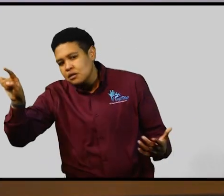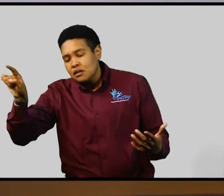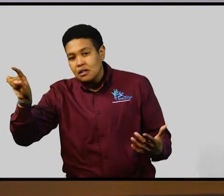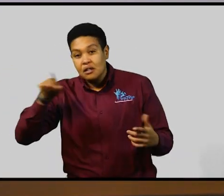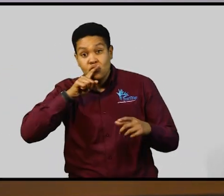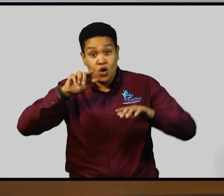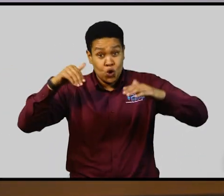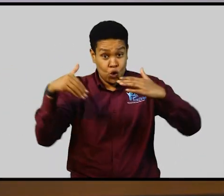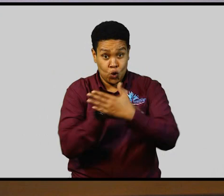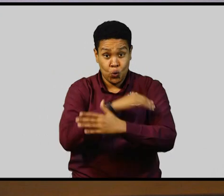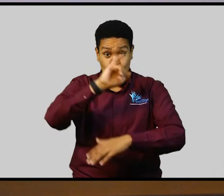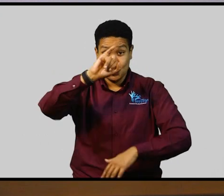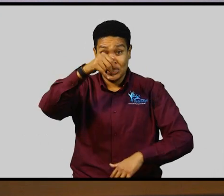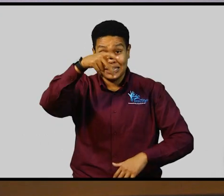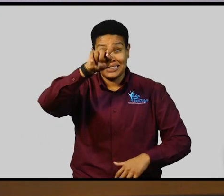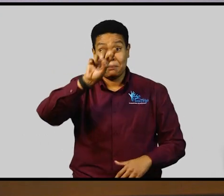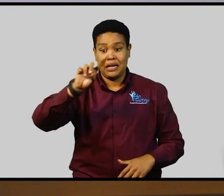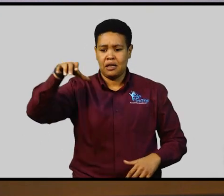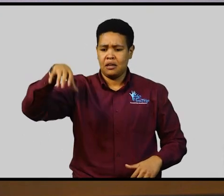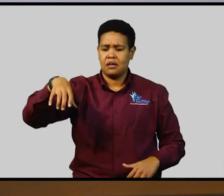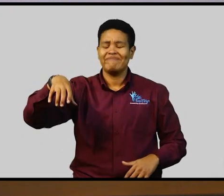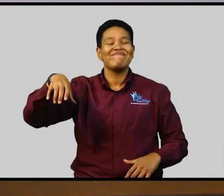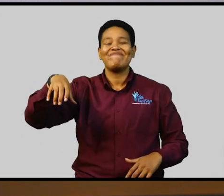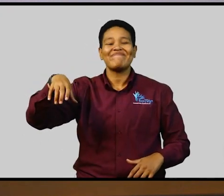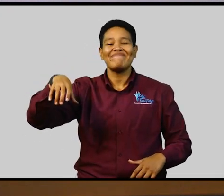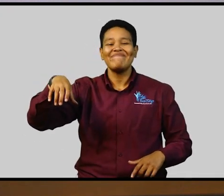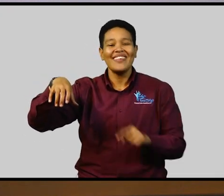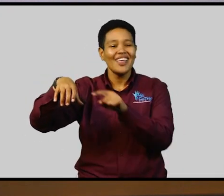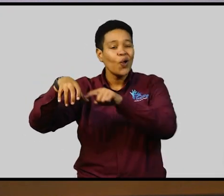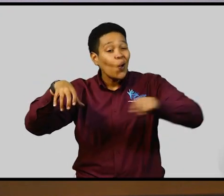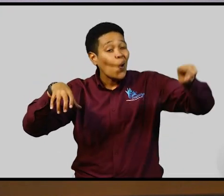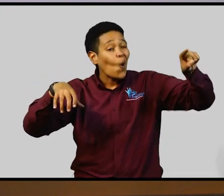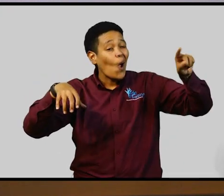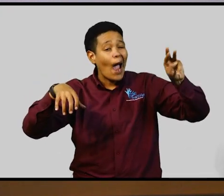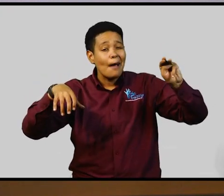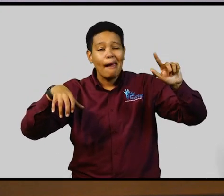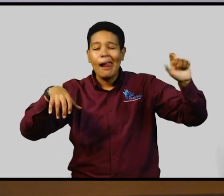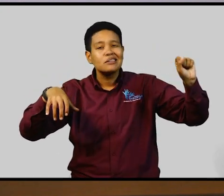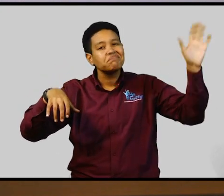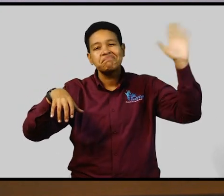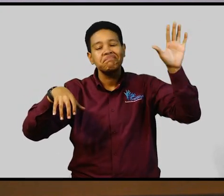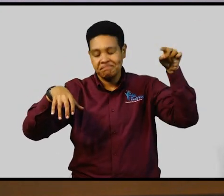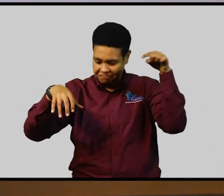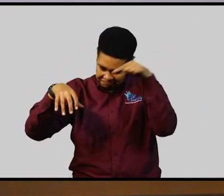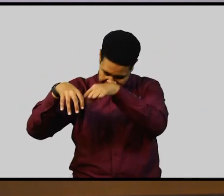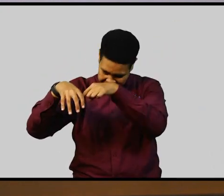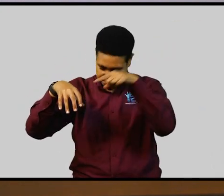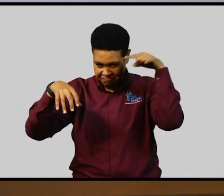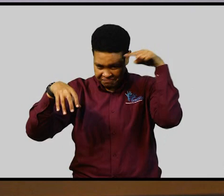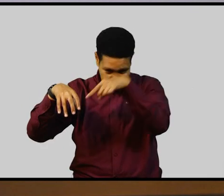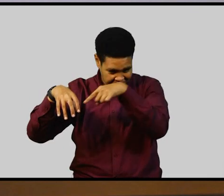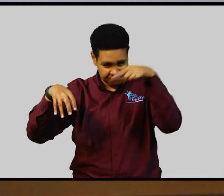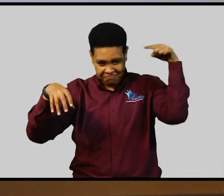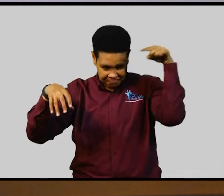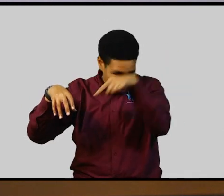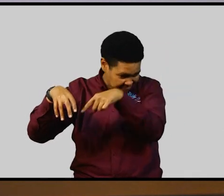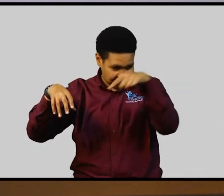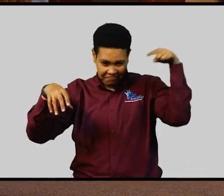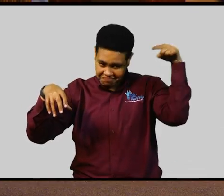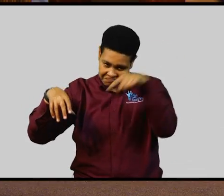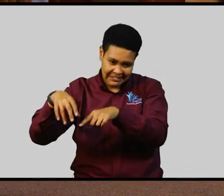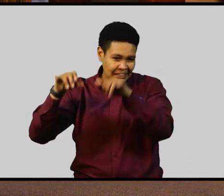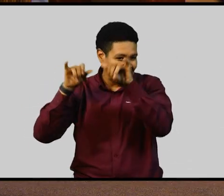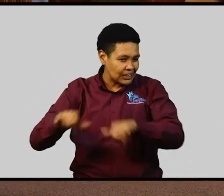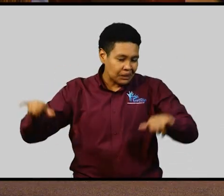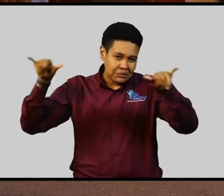dispensation, the JCPD will have an in-house facility where they have responsibility for all of these services,